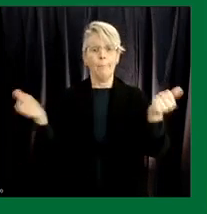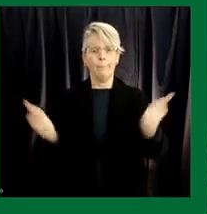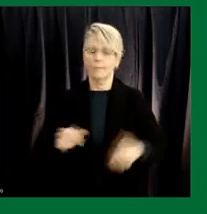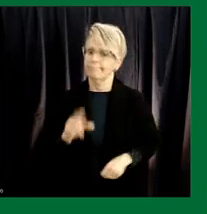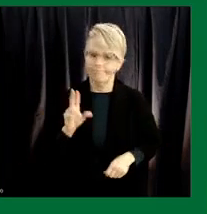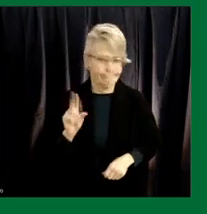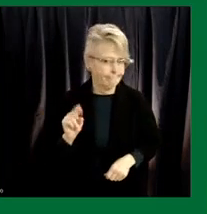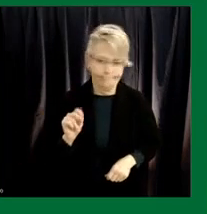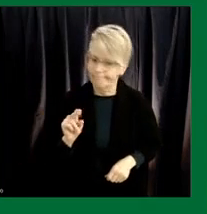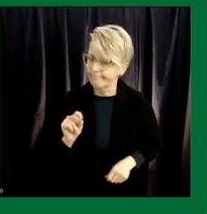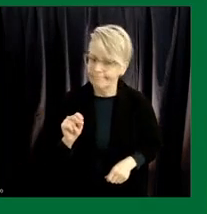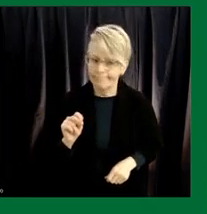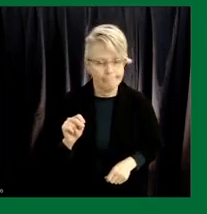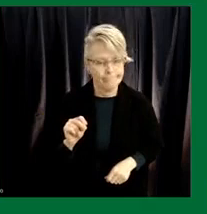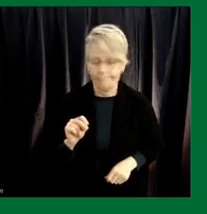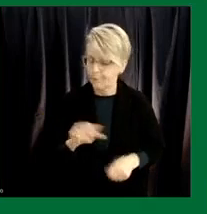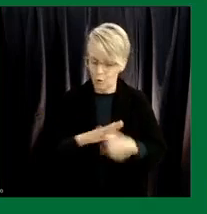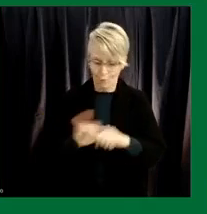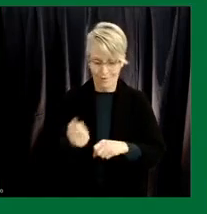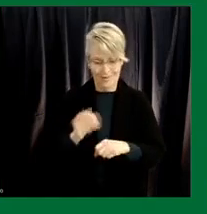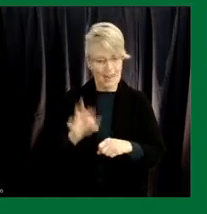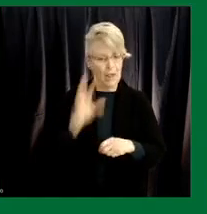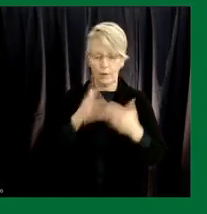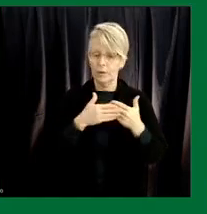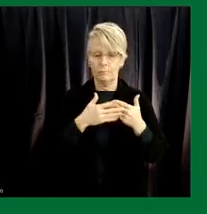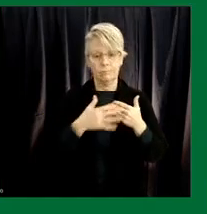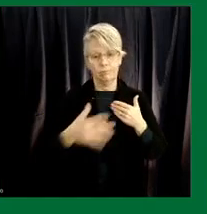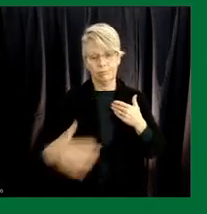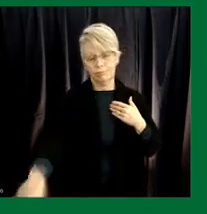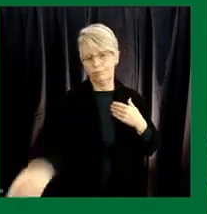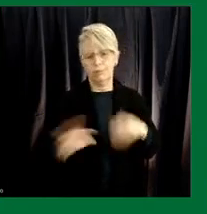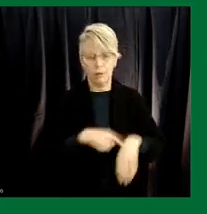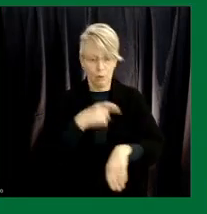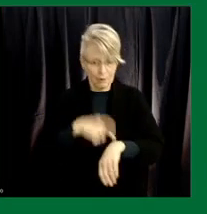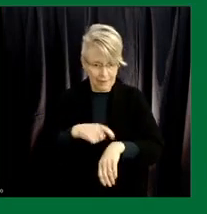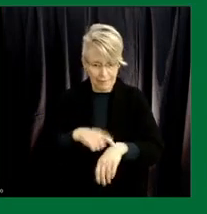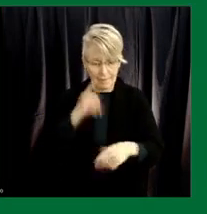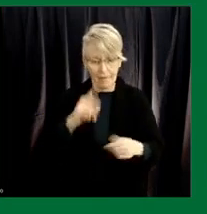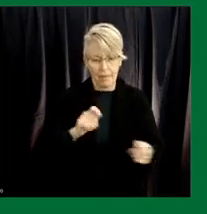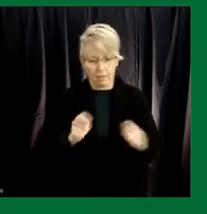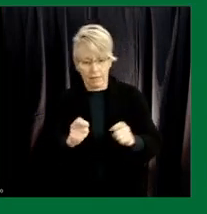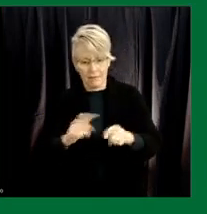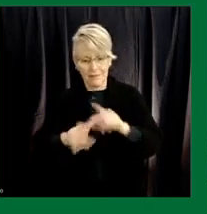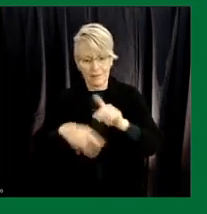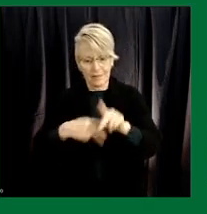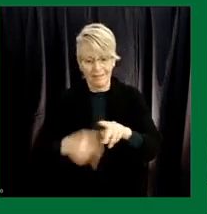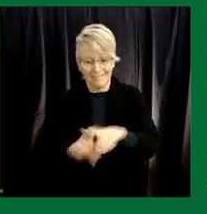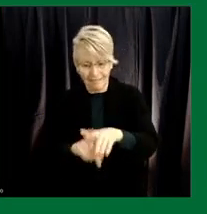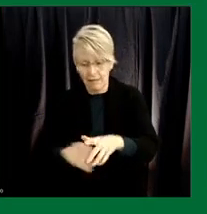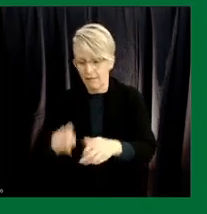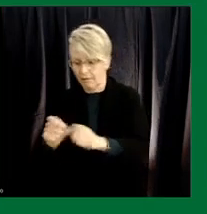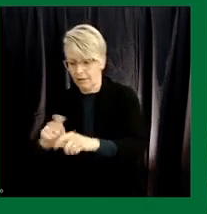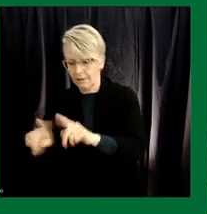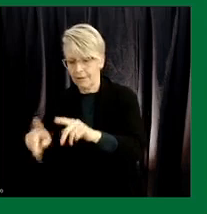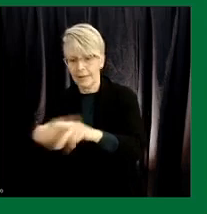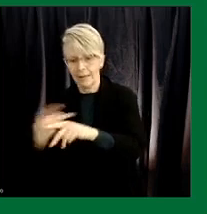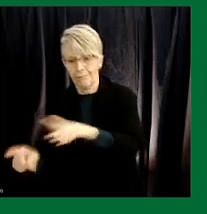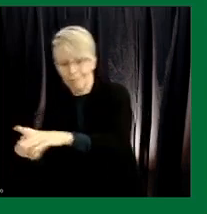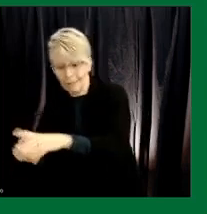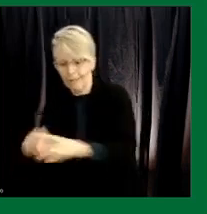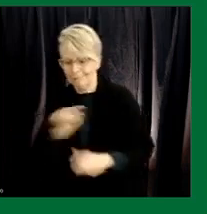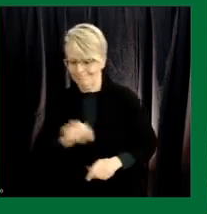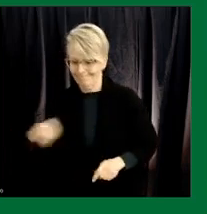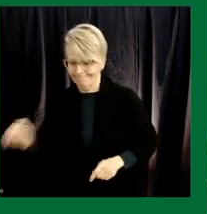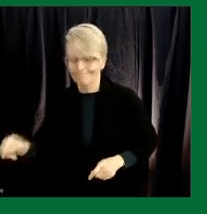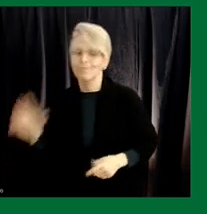kobe 19 around for a long time and unfortunately also these variants around for a long time so we need to have manufacturing capacity